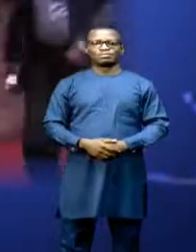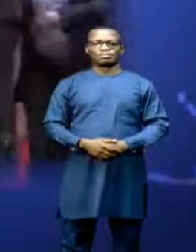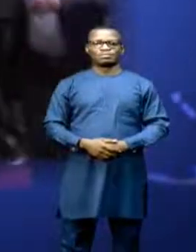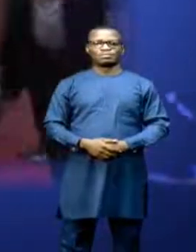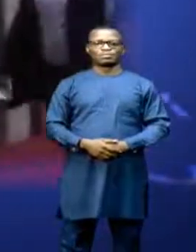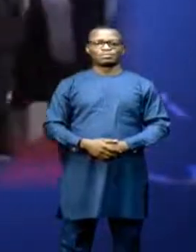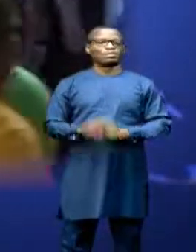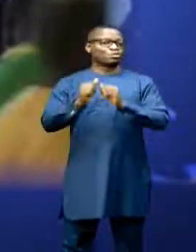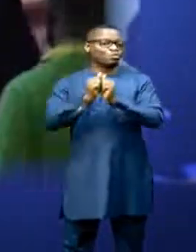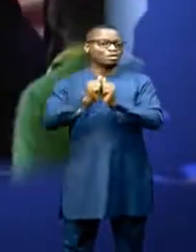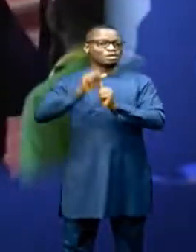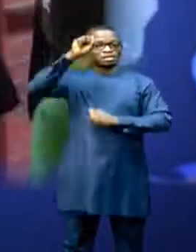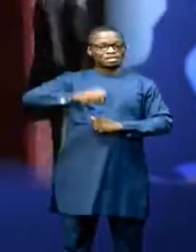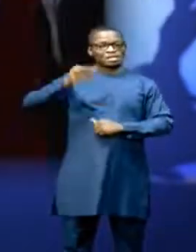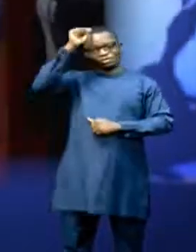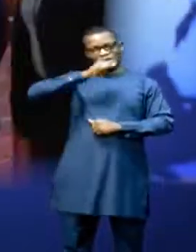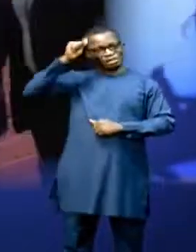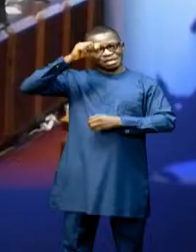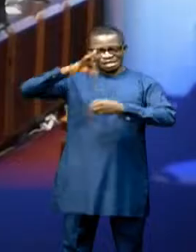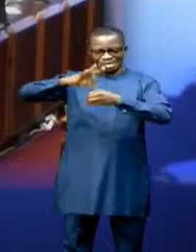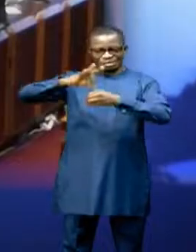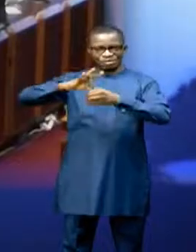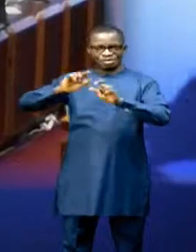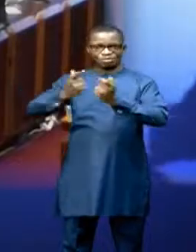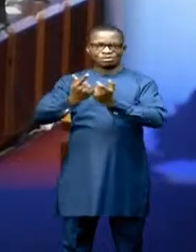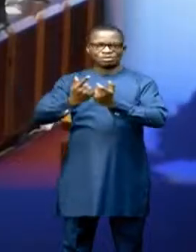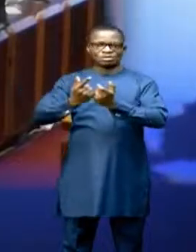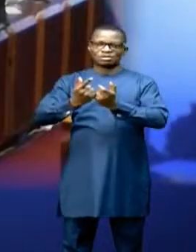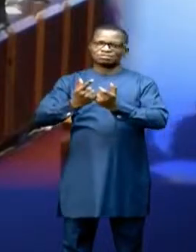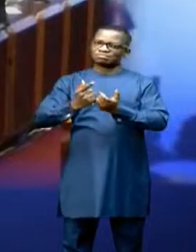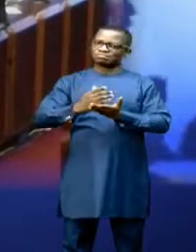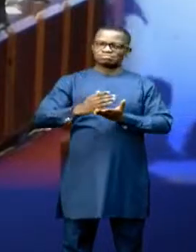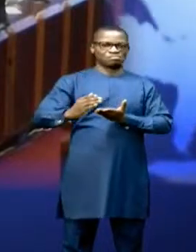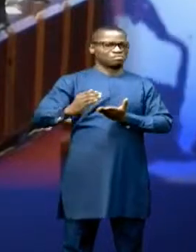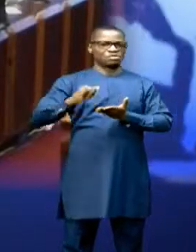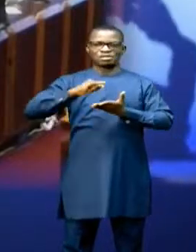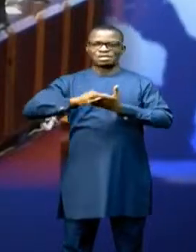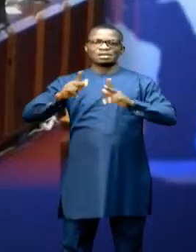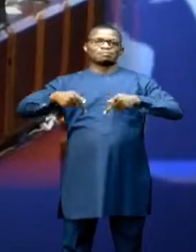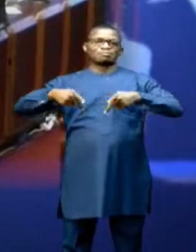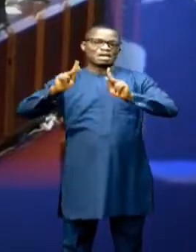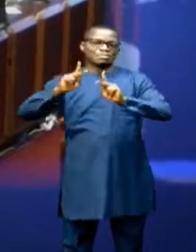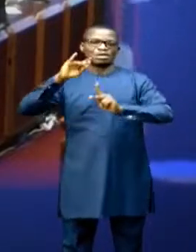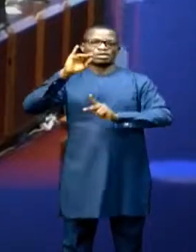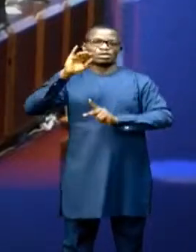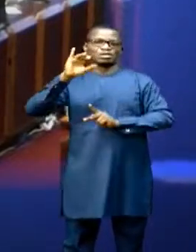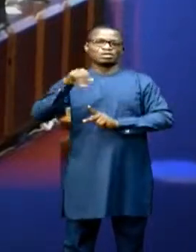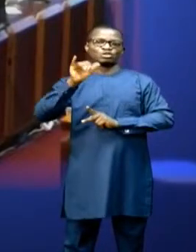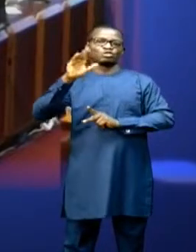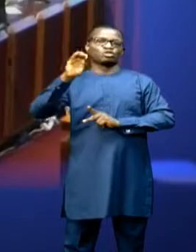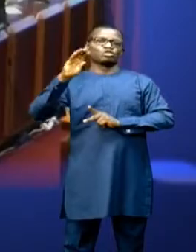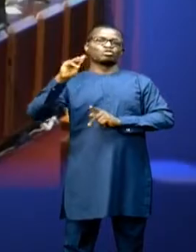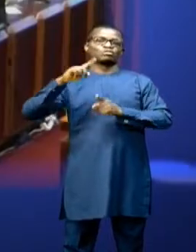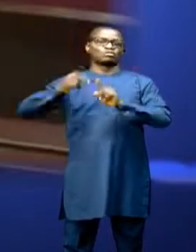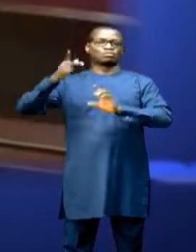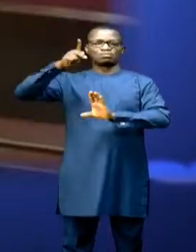Plus, South Africa's electoral body appeals verdicts granting Jacob Zuma leave to participate in the country's